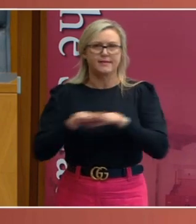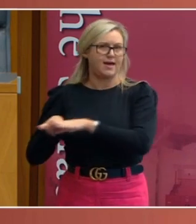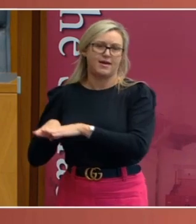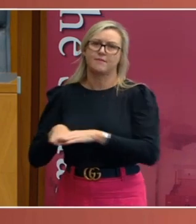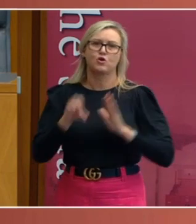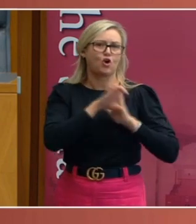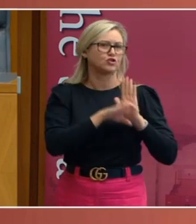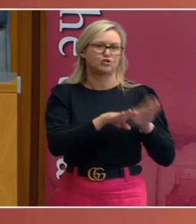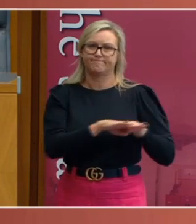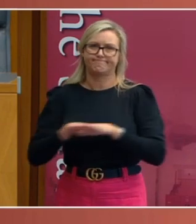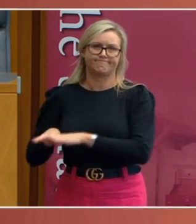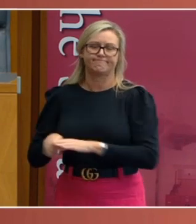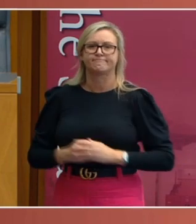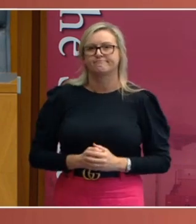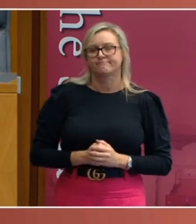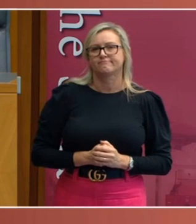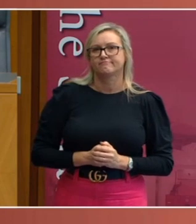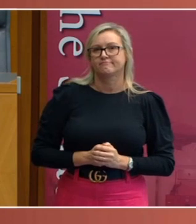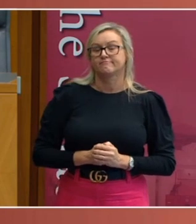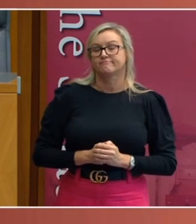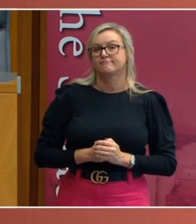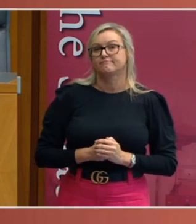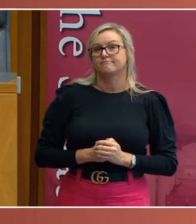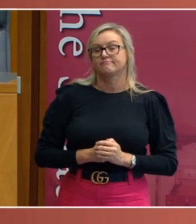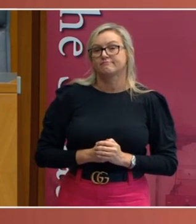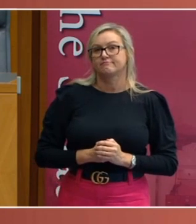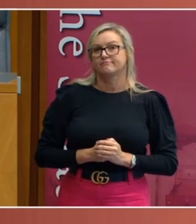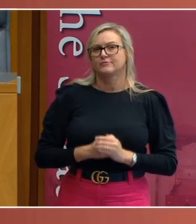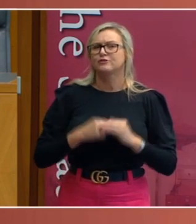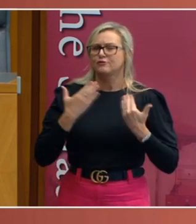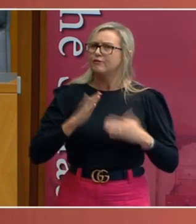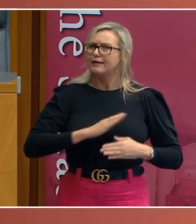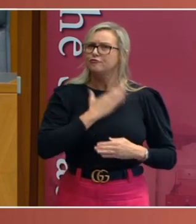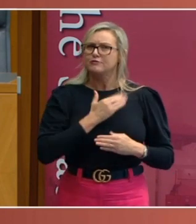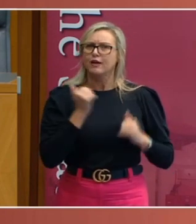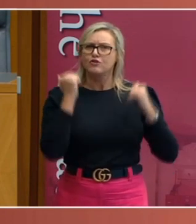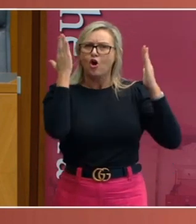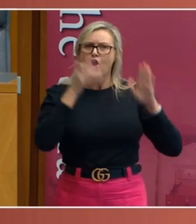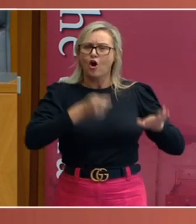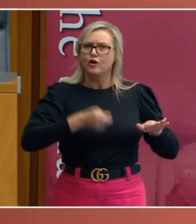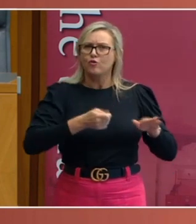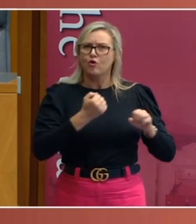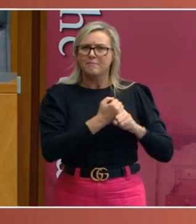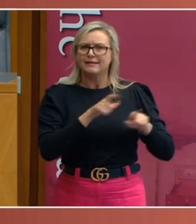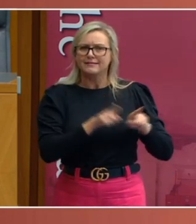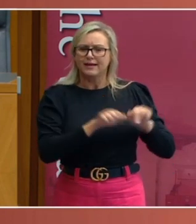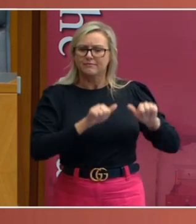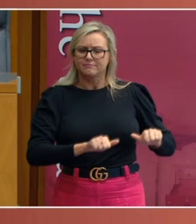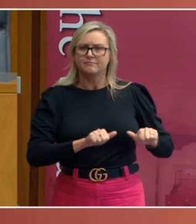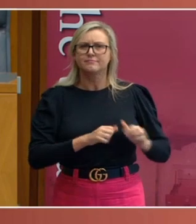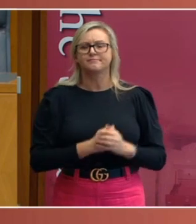of all that, it's unsurprising that the High Court did take the same sort of approach. So, there's a case called Ex parte Nelson,